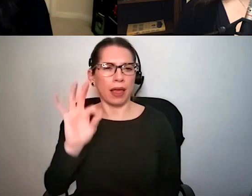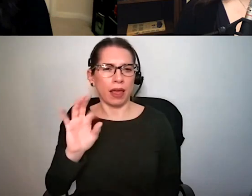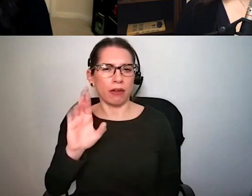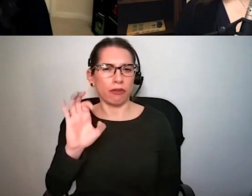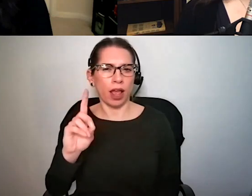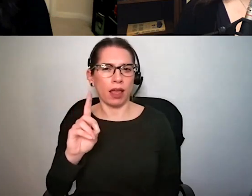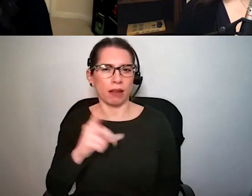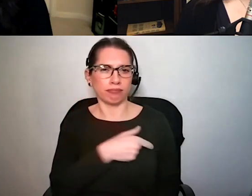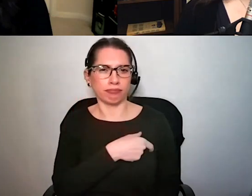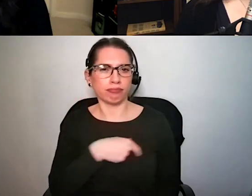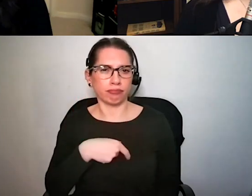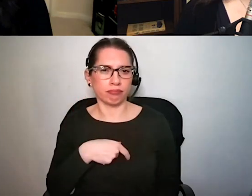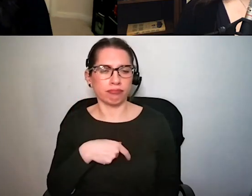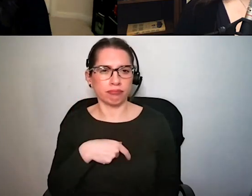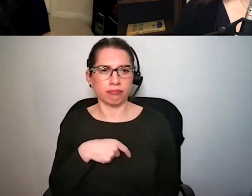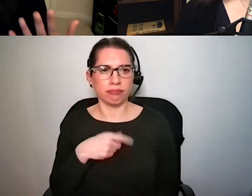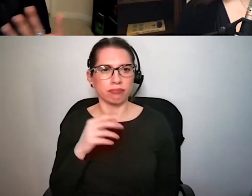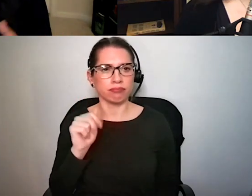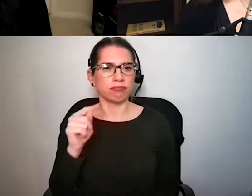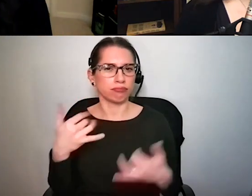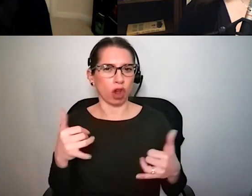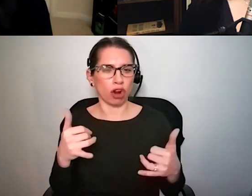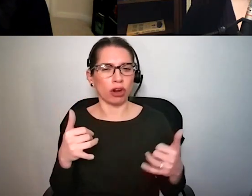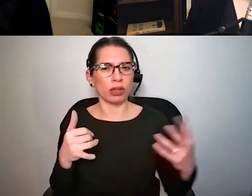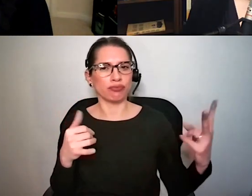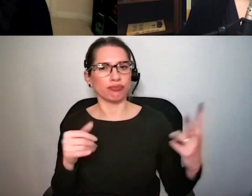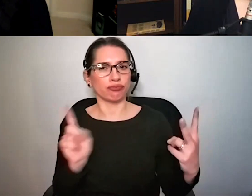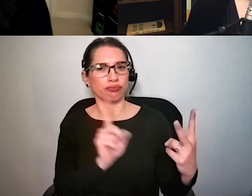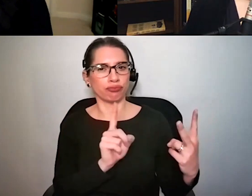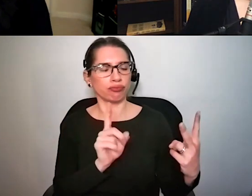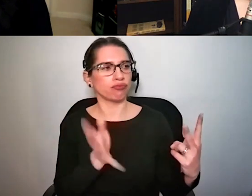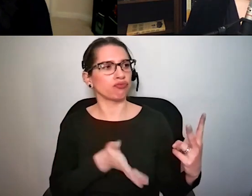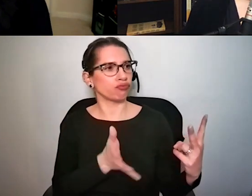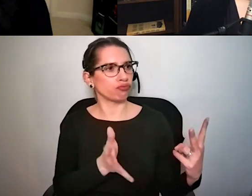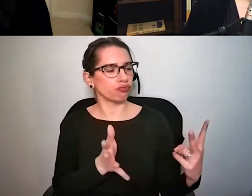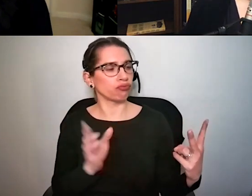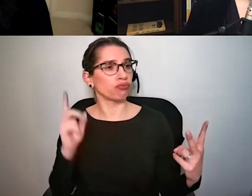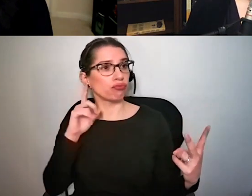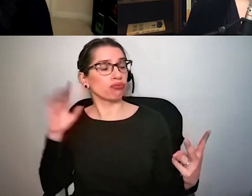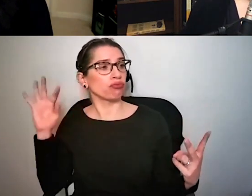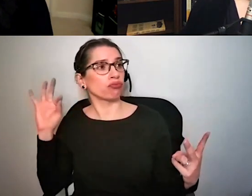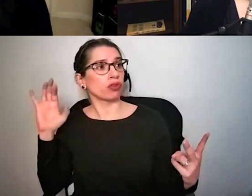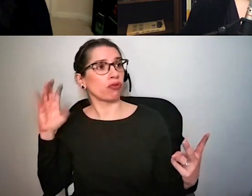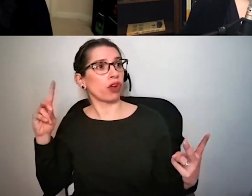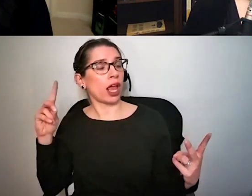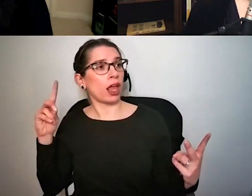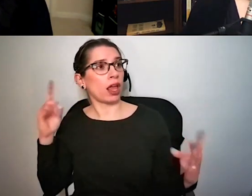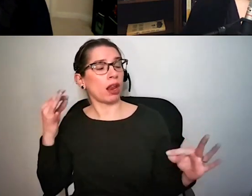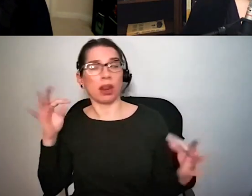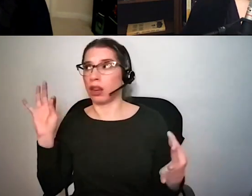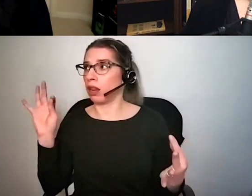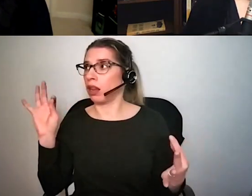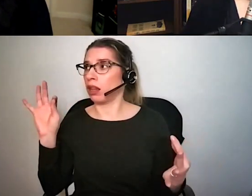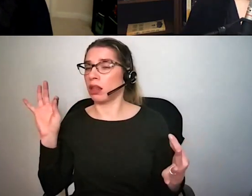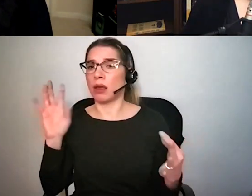that if that if he hears someone say Fred in a room full of Fred's it's not going to be